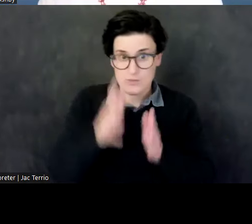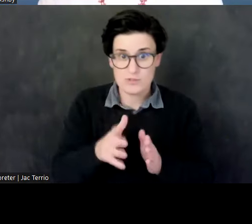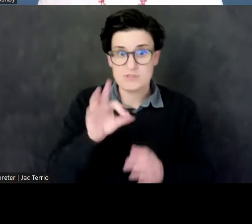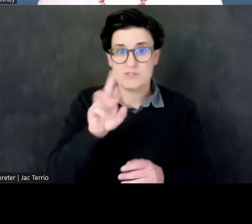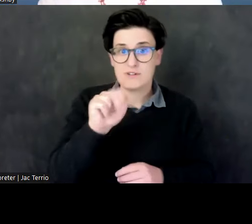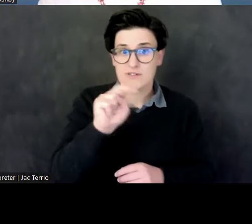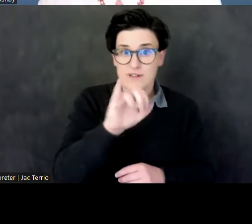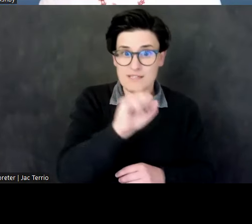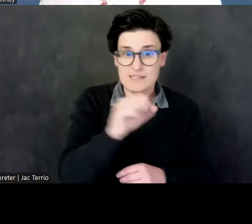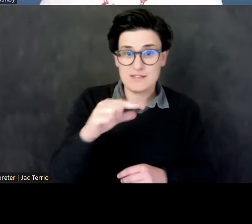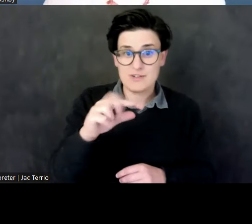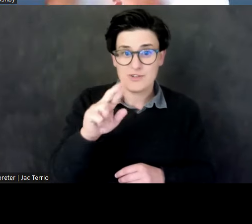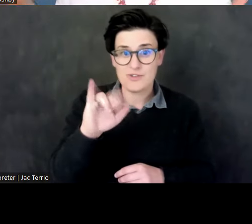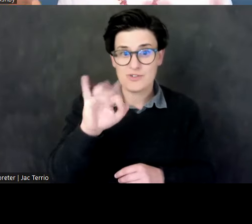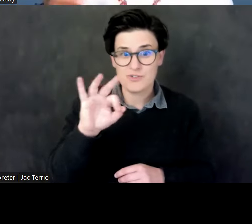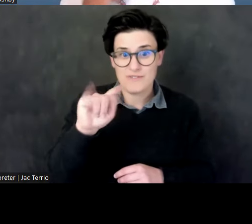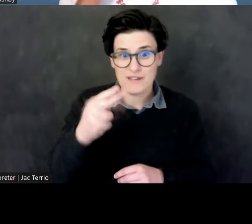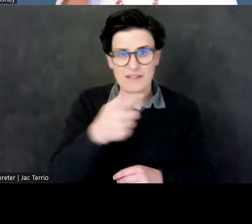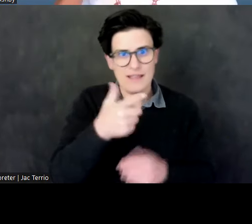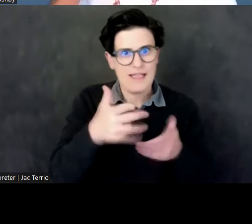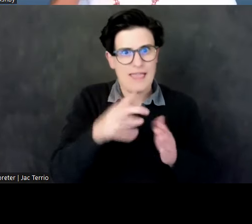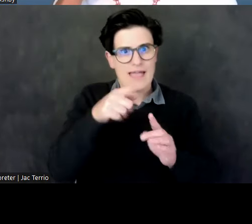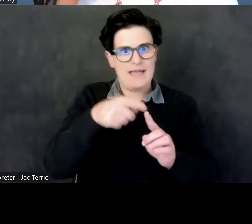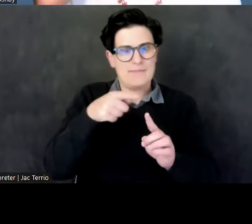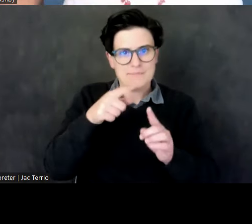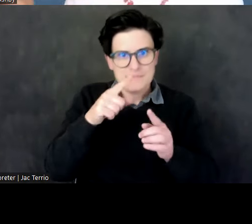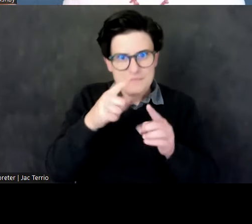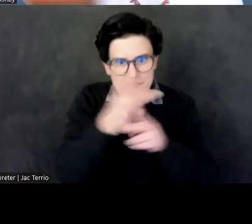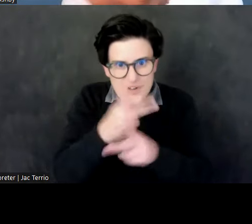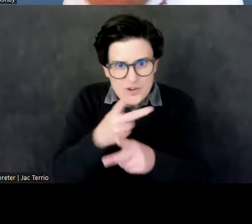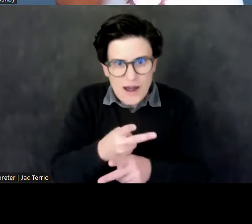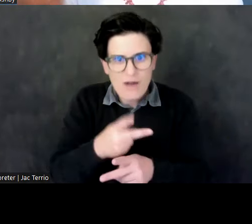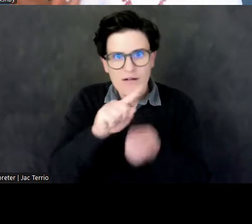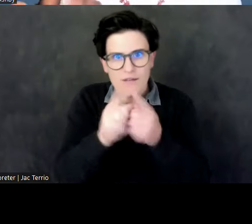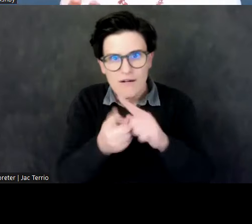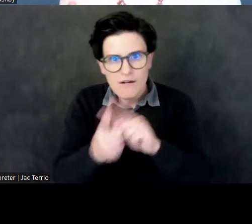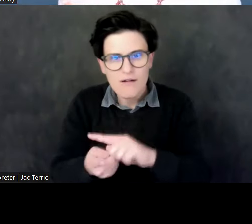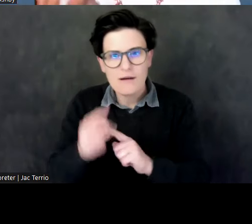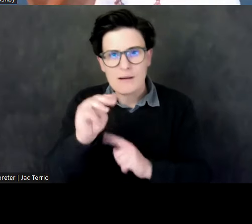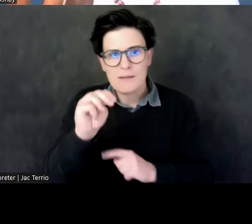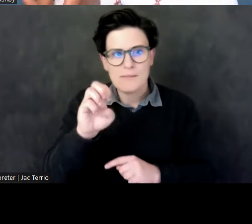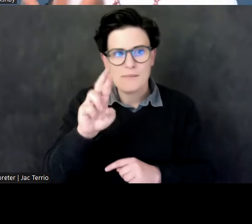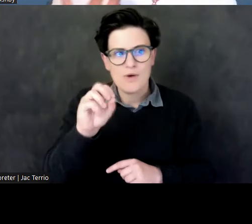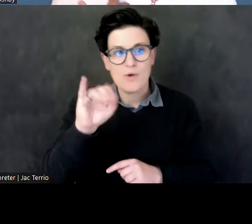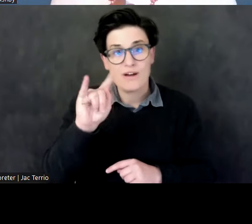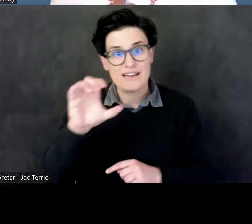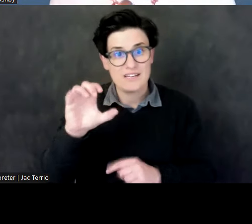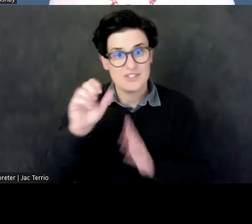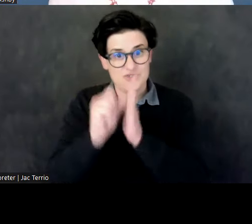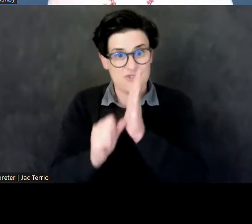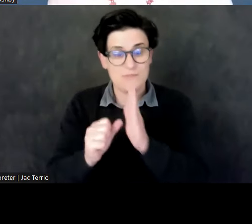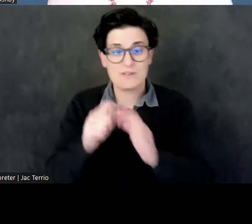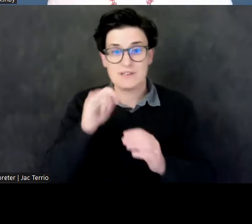the Meroitic script. And so this bark stand has images on all four sides, two of which